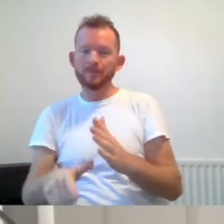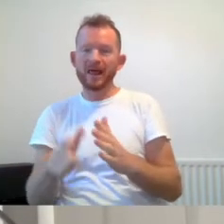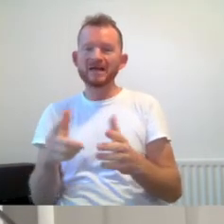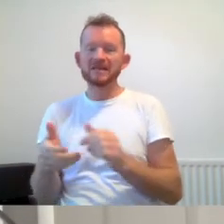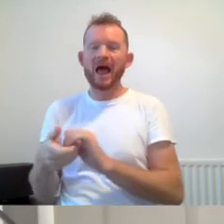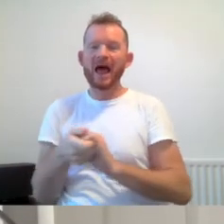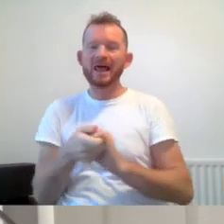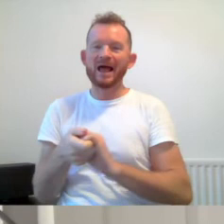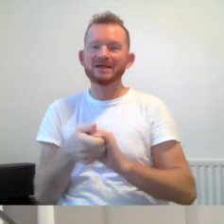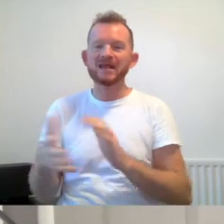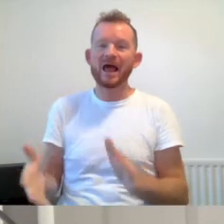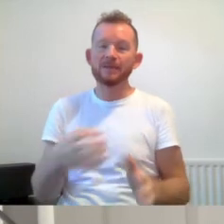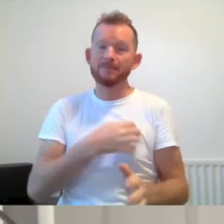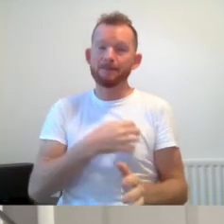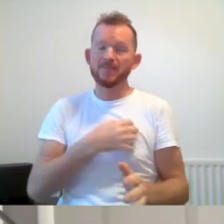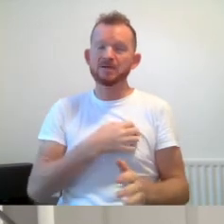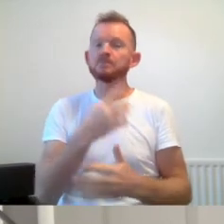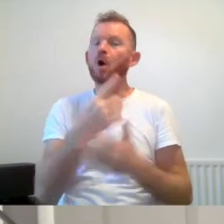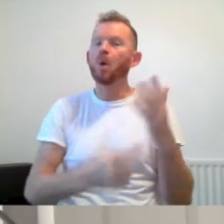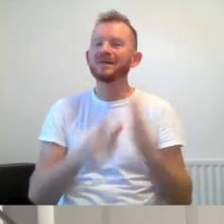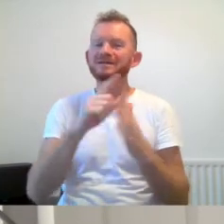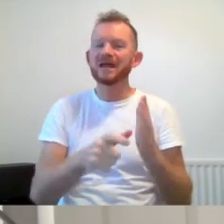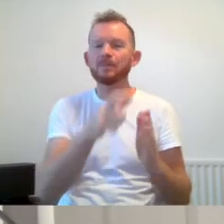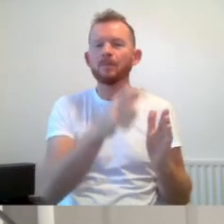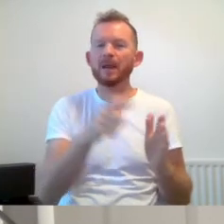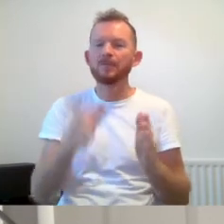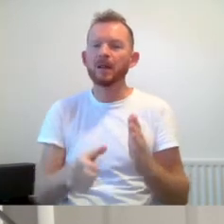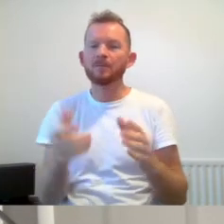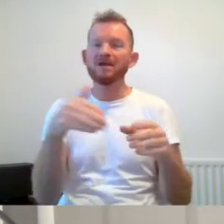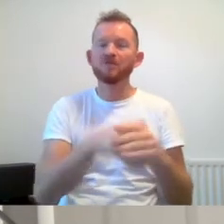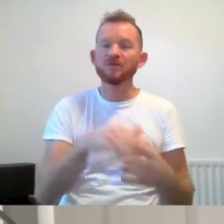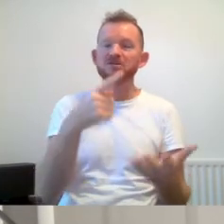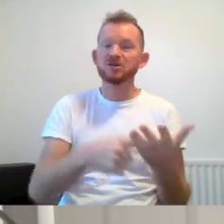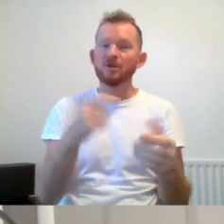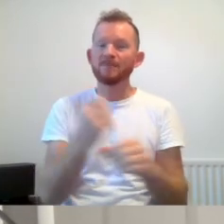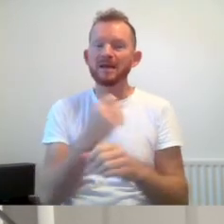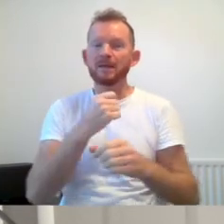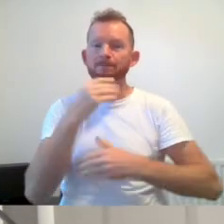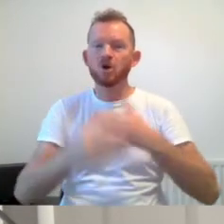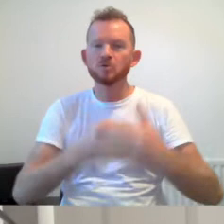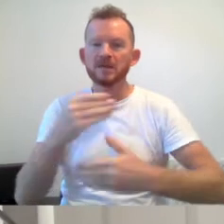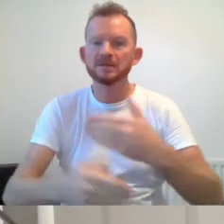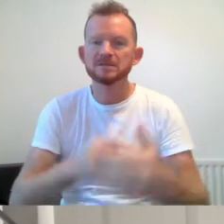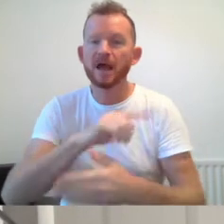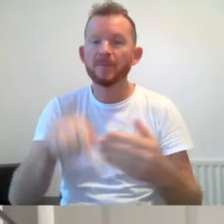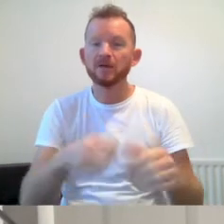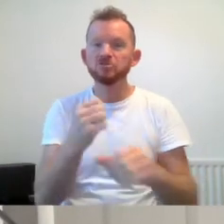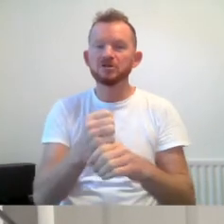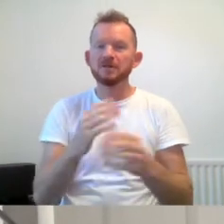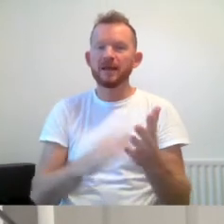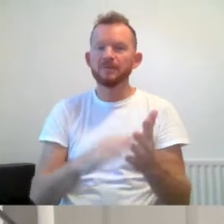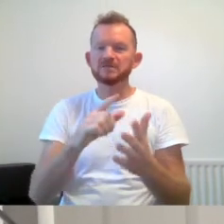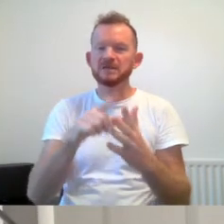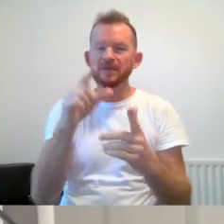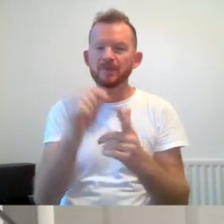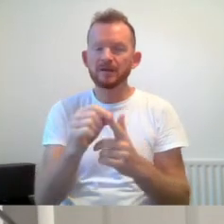but it's only disabled people that can be involved in the decision-making processes about GMCDP. In all